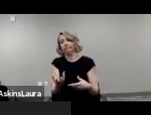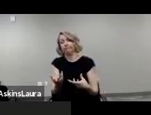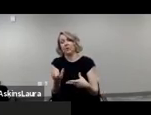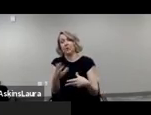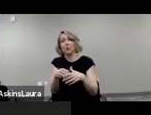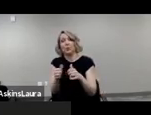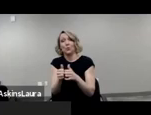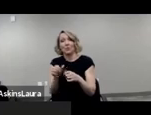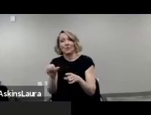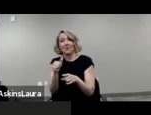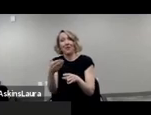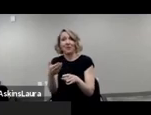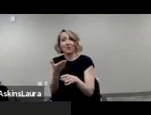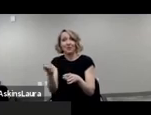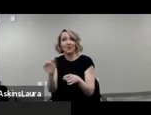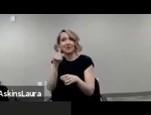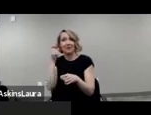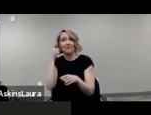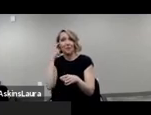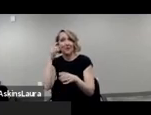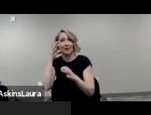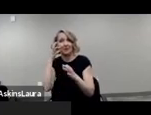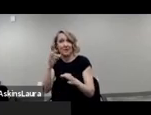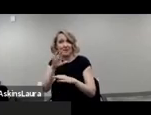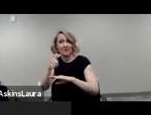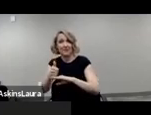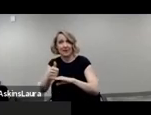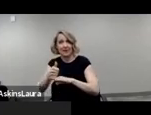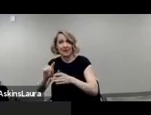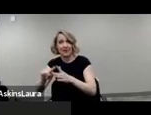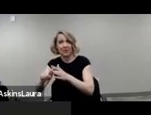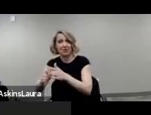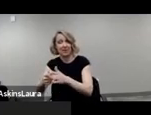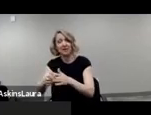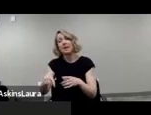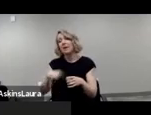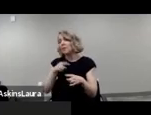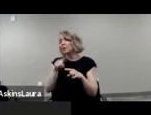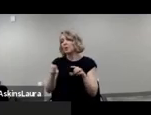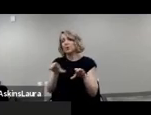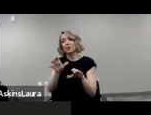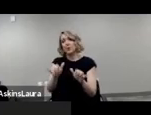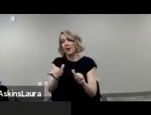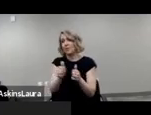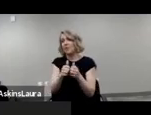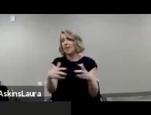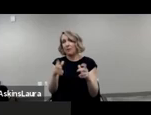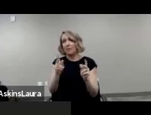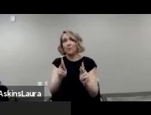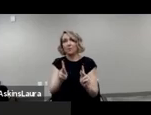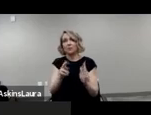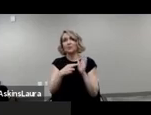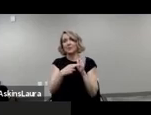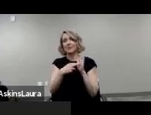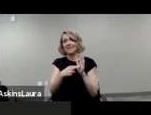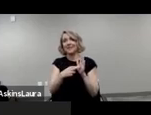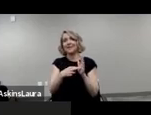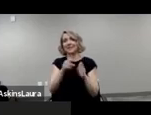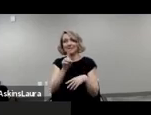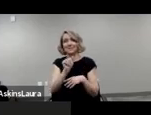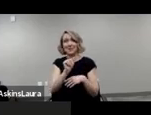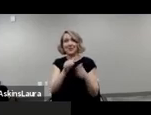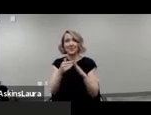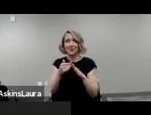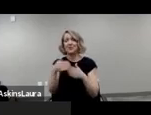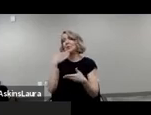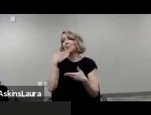um, initially. And we wouldn't have been able to do that without an appointment of somebody representing the disability community. So again, thank